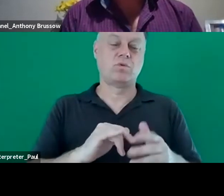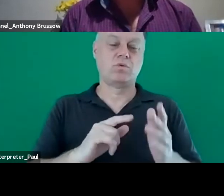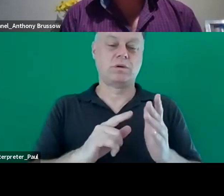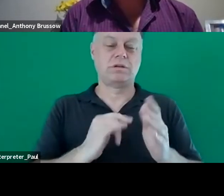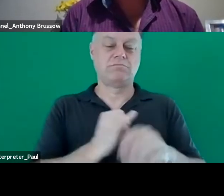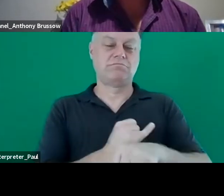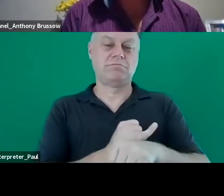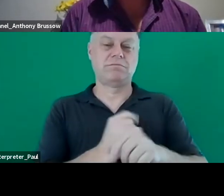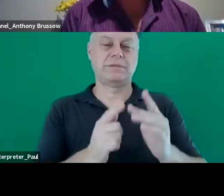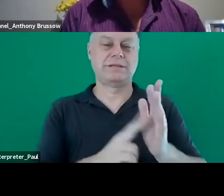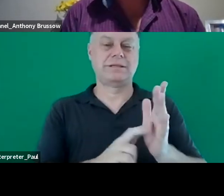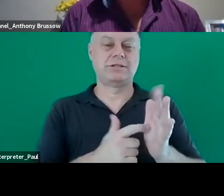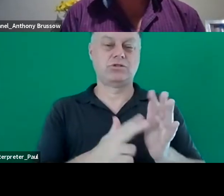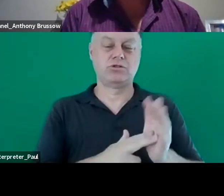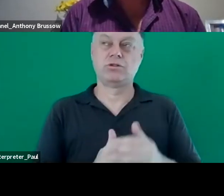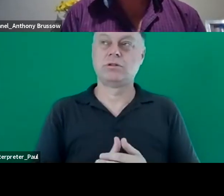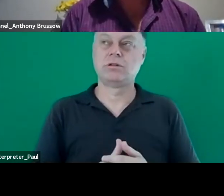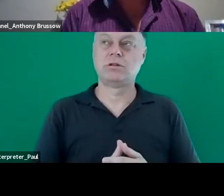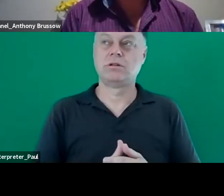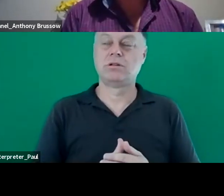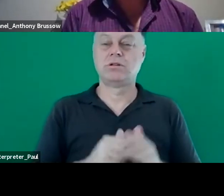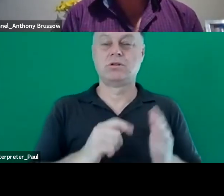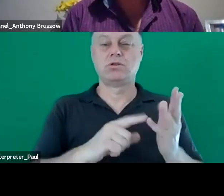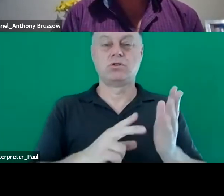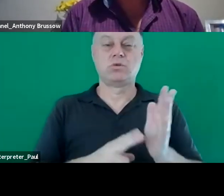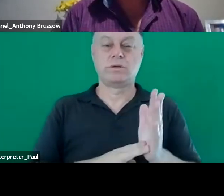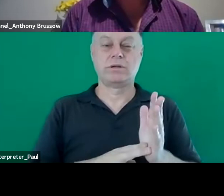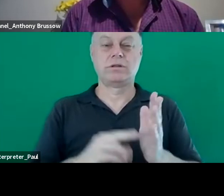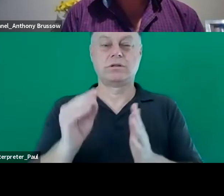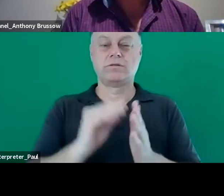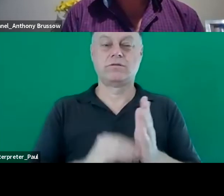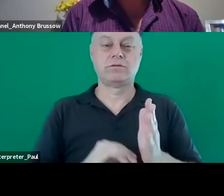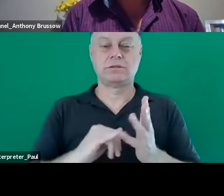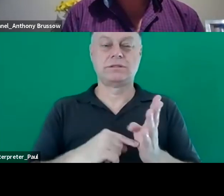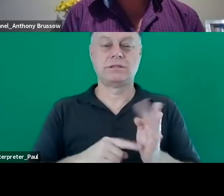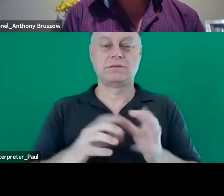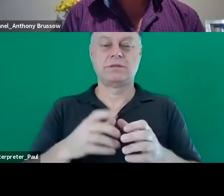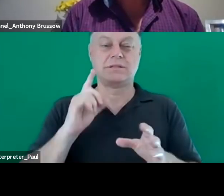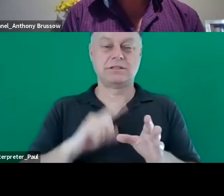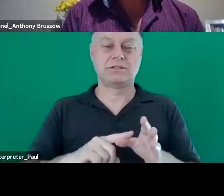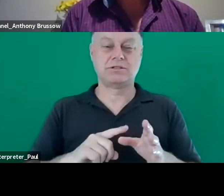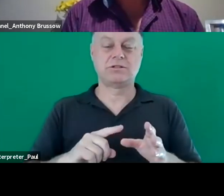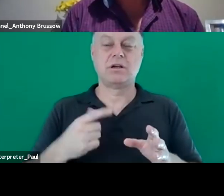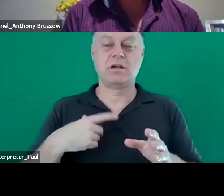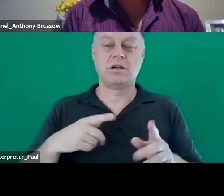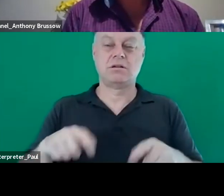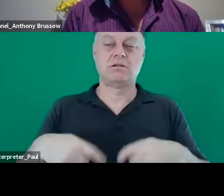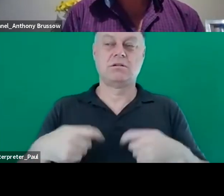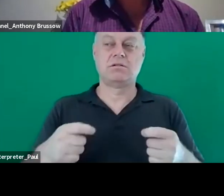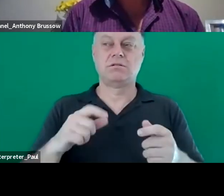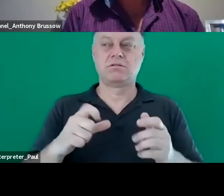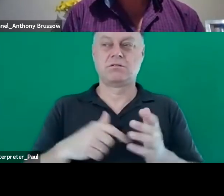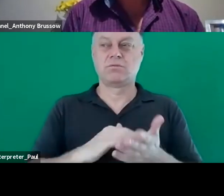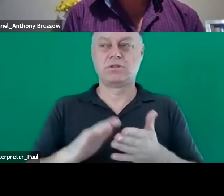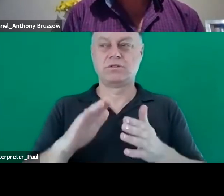got to present at the commonwealth um oh sorry the united nations convention state parties conference last year where i launched a commonwealth children